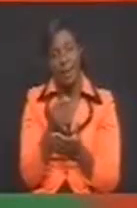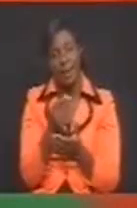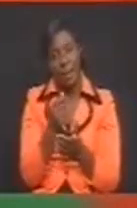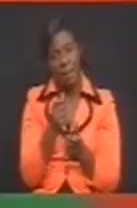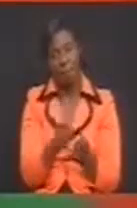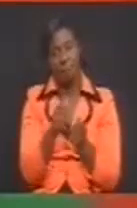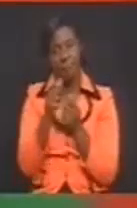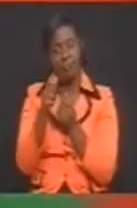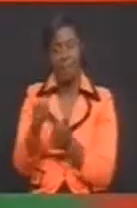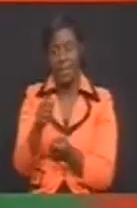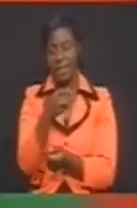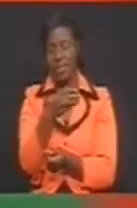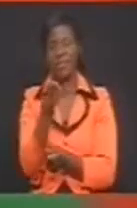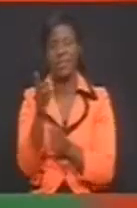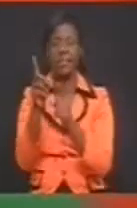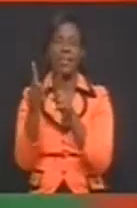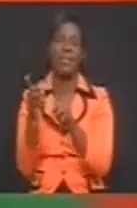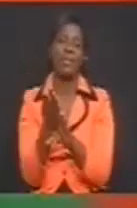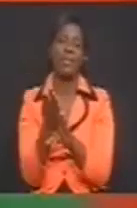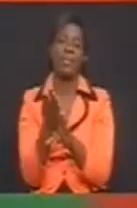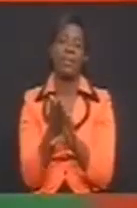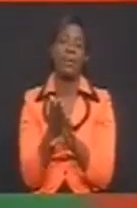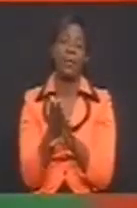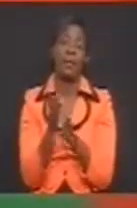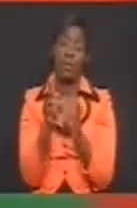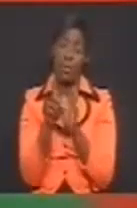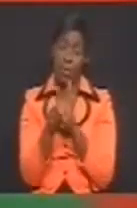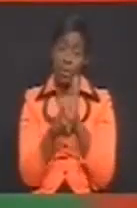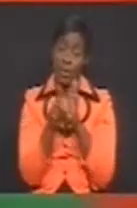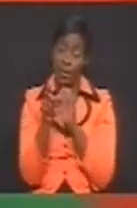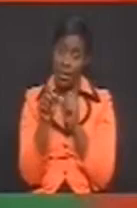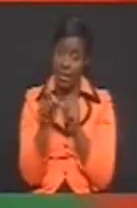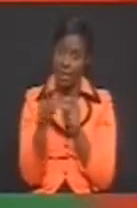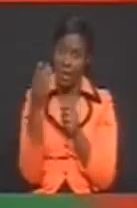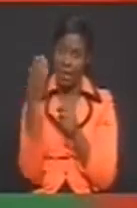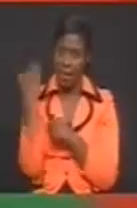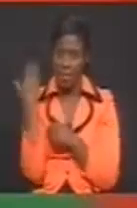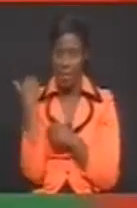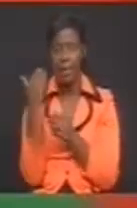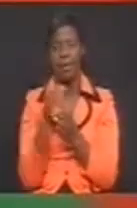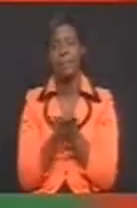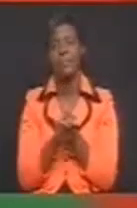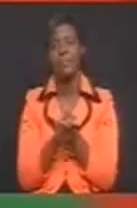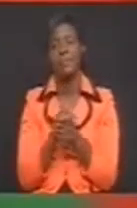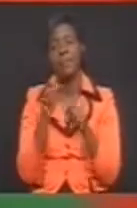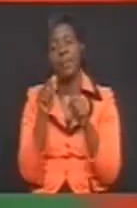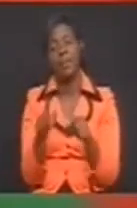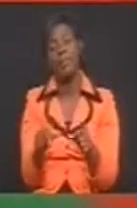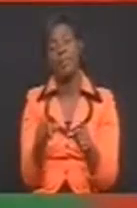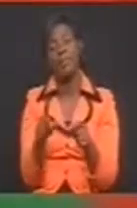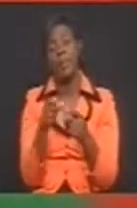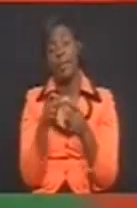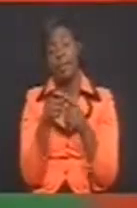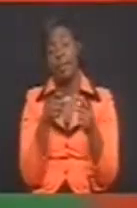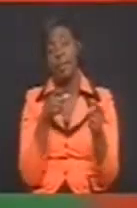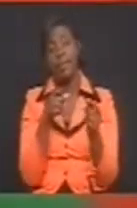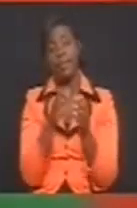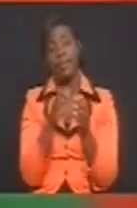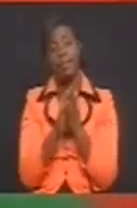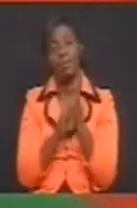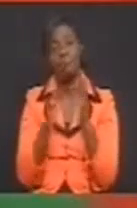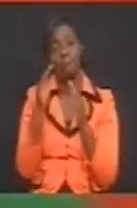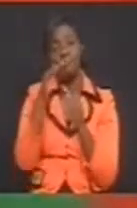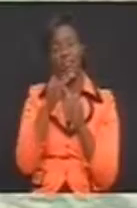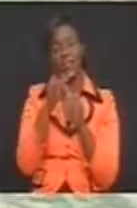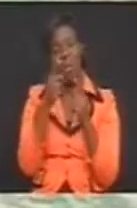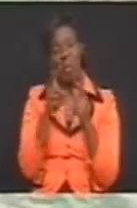beneficiaries of the scheme is already underway. The program was first piloted in Chitipa and Lecoma districts. We have more in